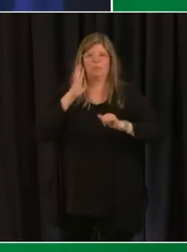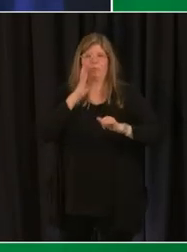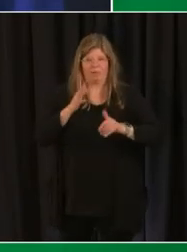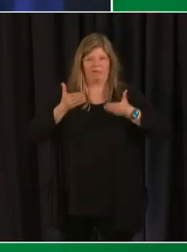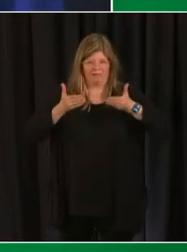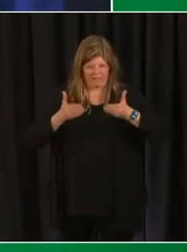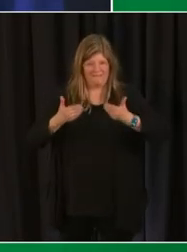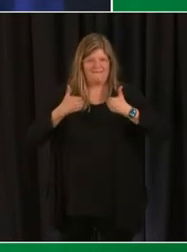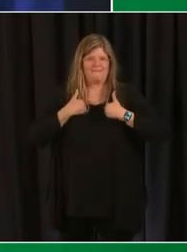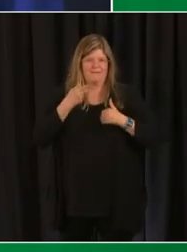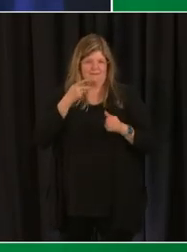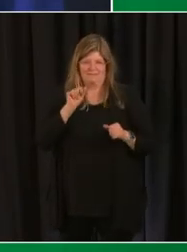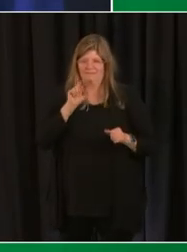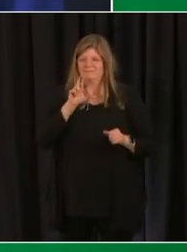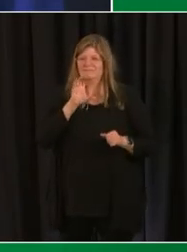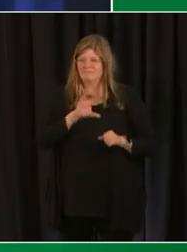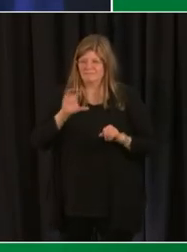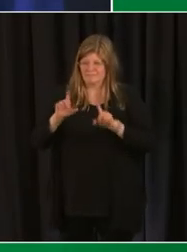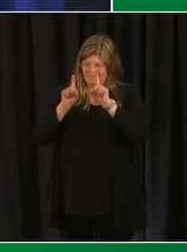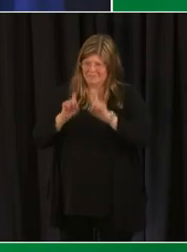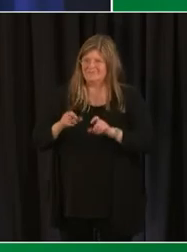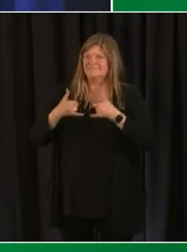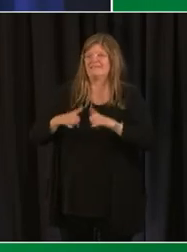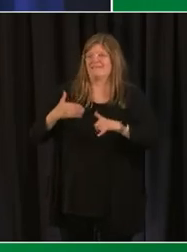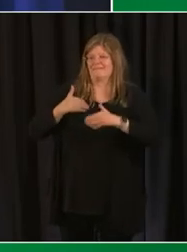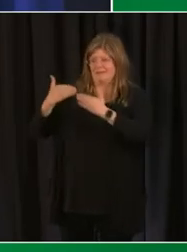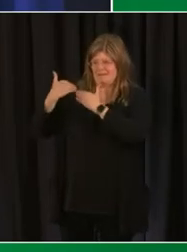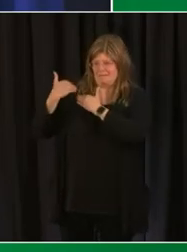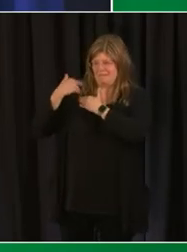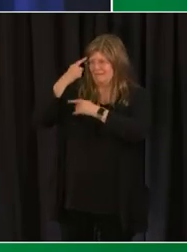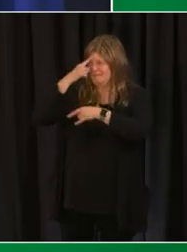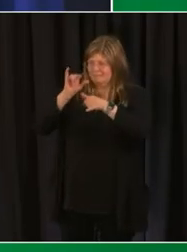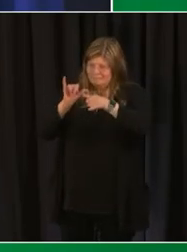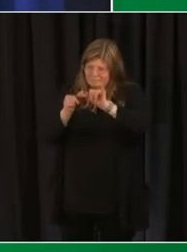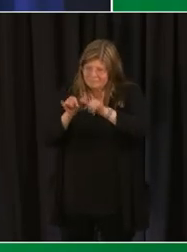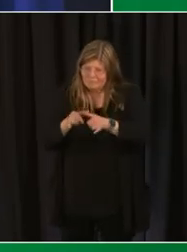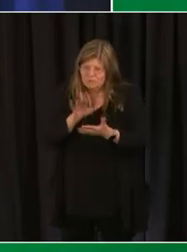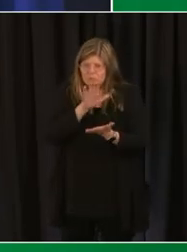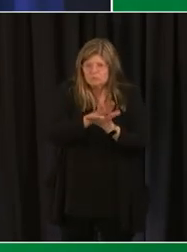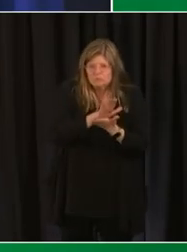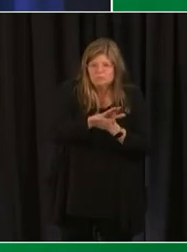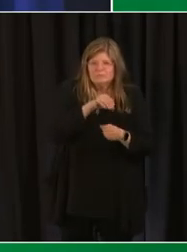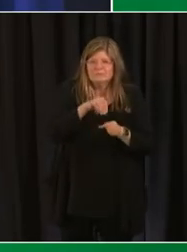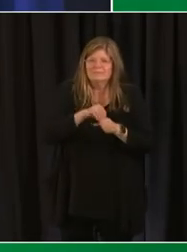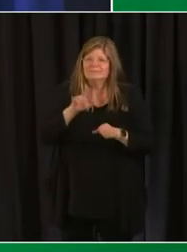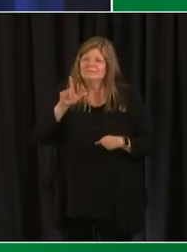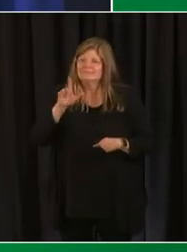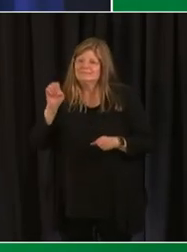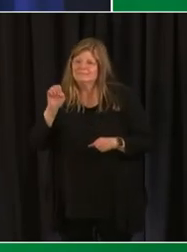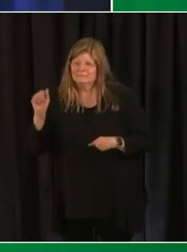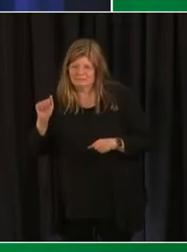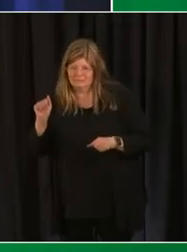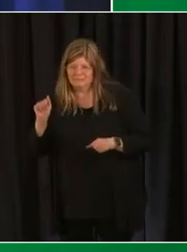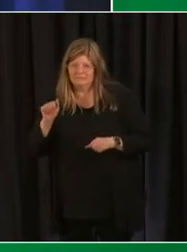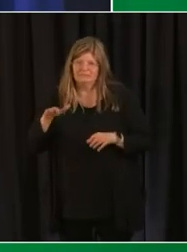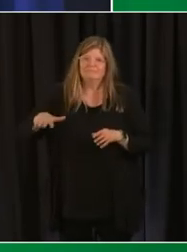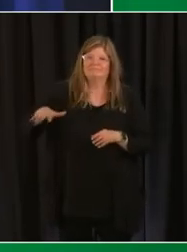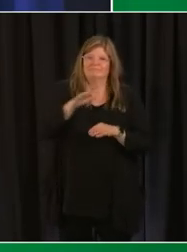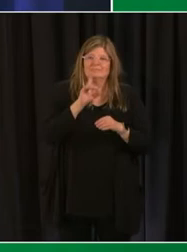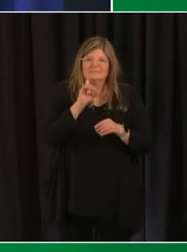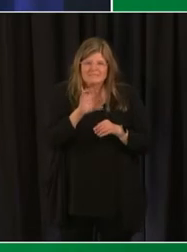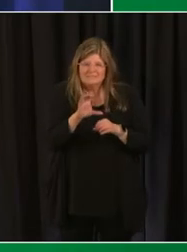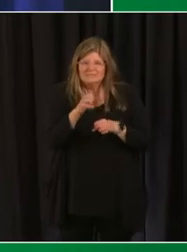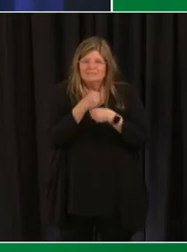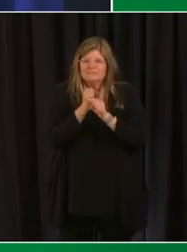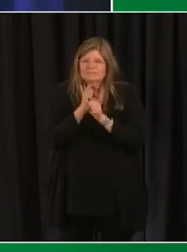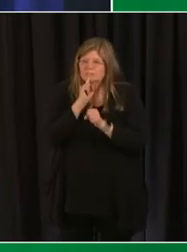are still accountability measures for schools and leas across the district to ensure that we continue to monitor